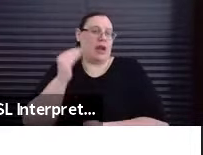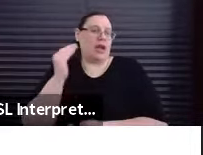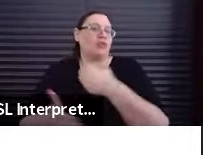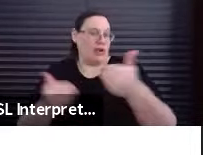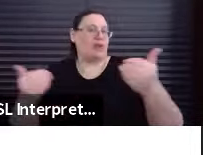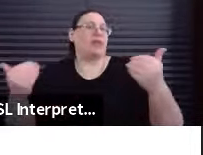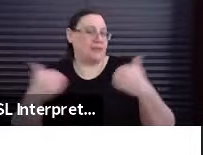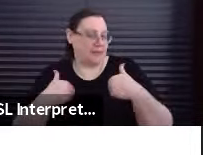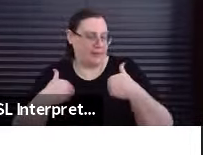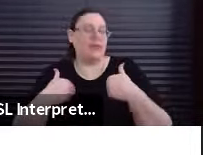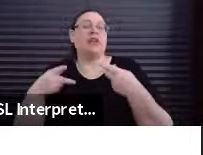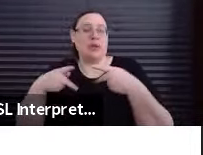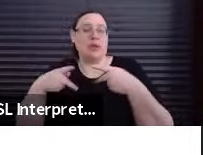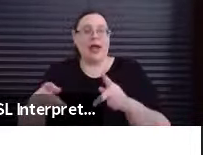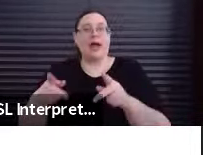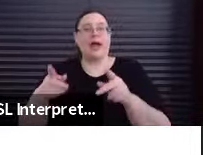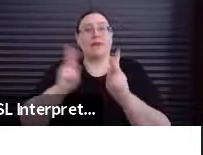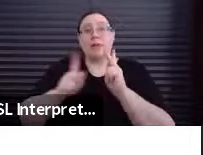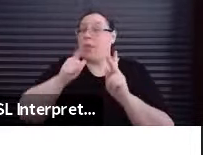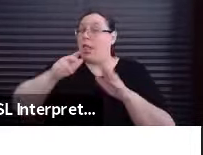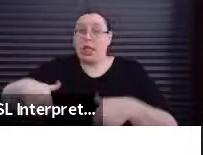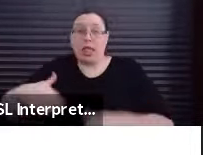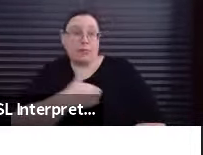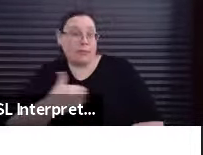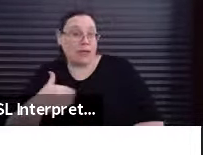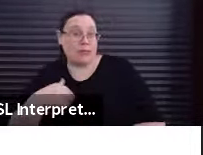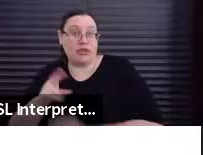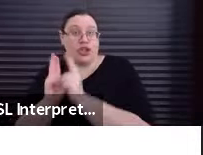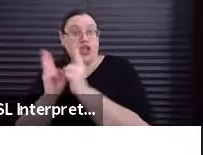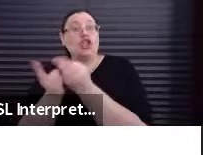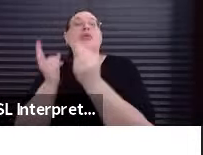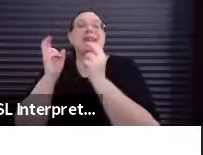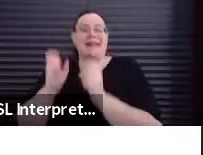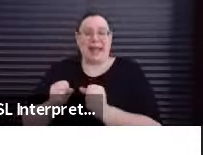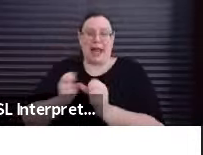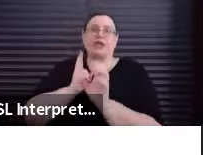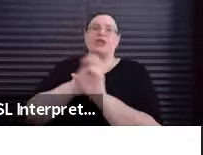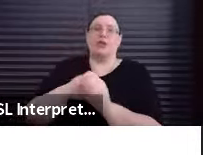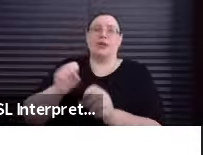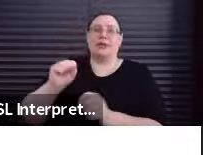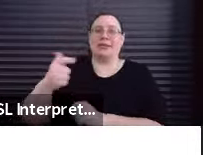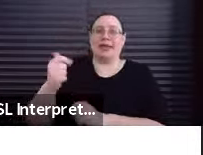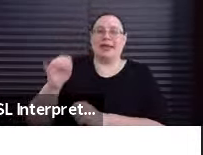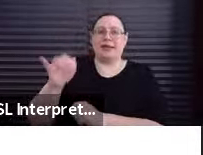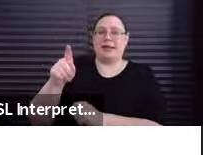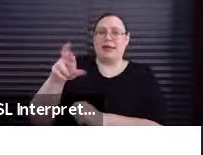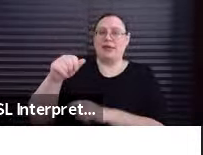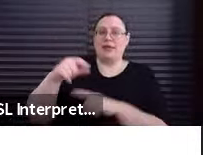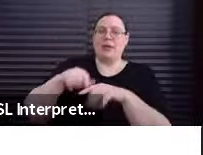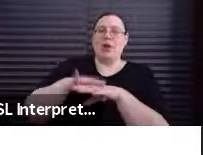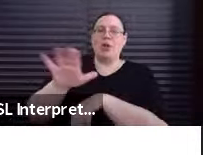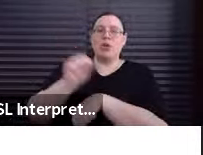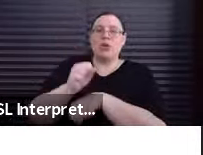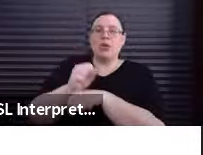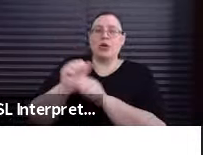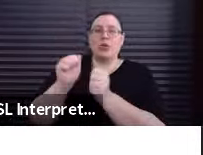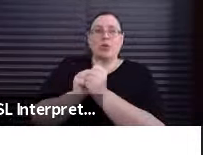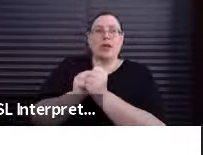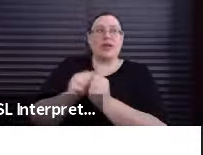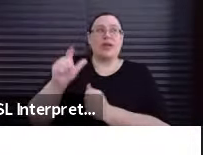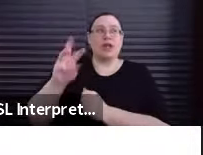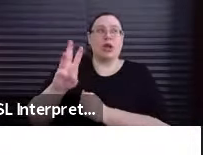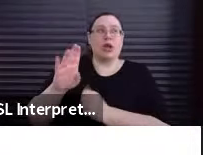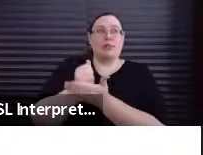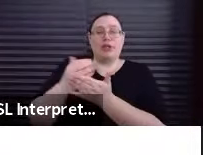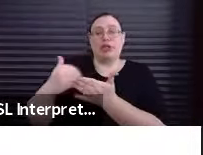allows for individuals who are not yet members of the union to join SAG-AFTRA based on their work on the low-budget new media agreement if they're ready to do so.